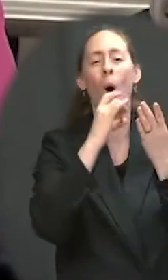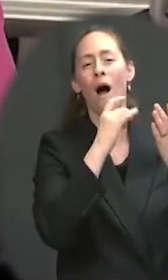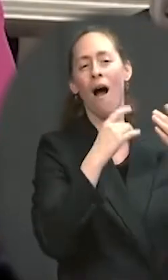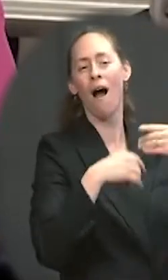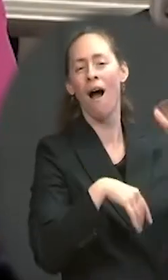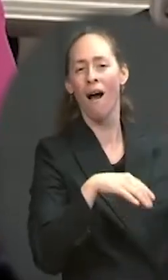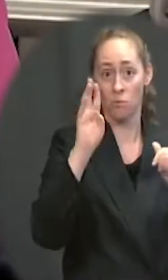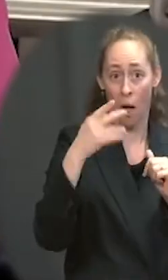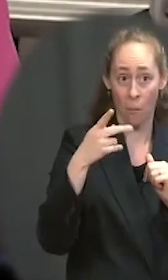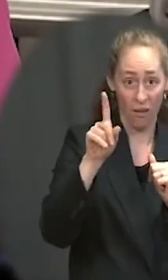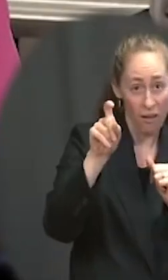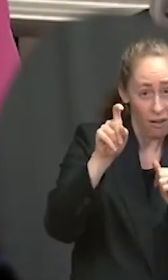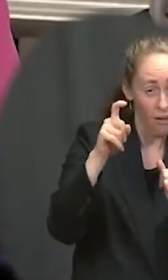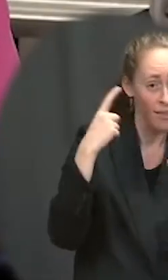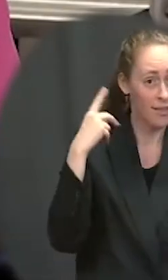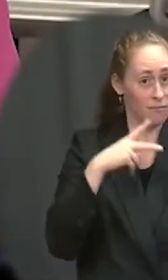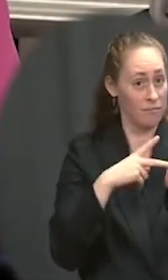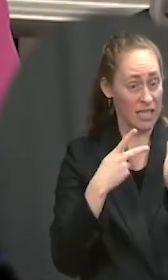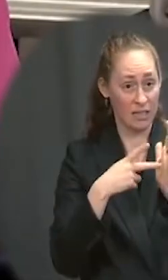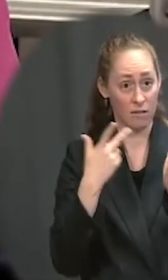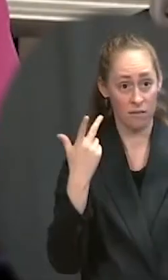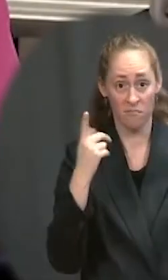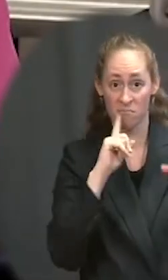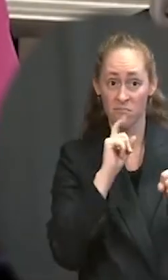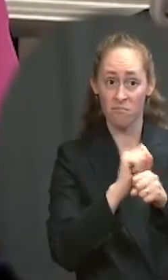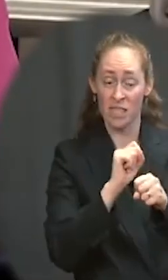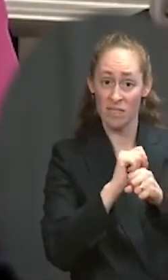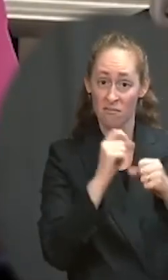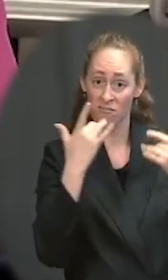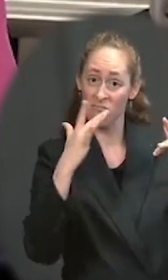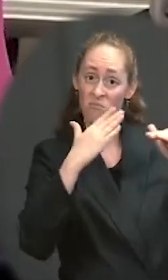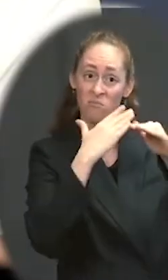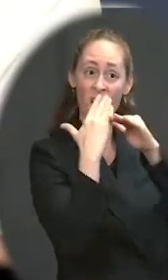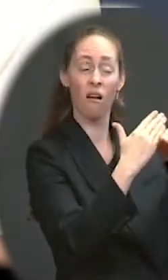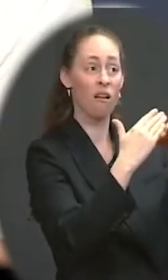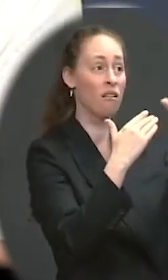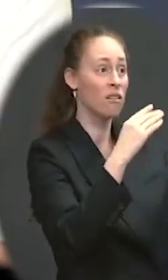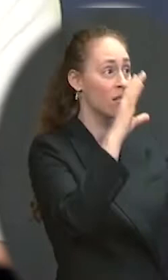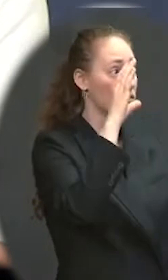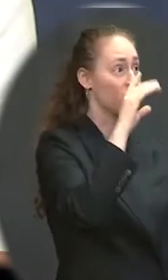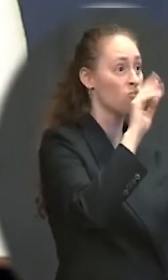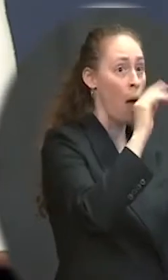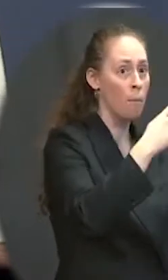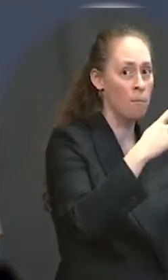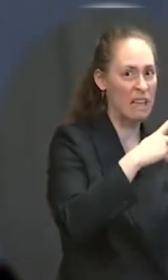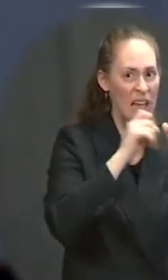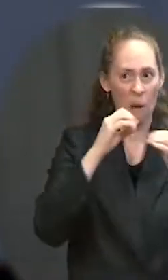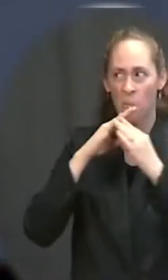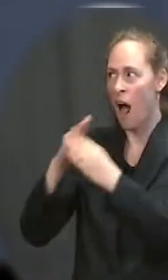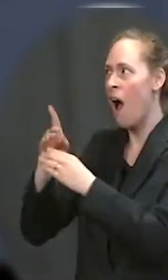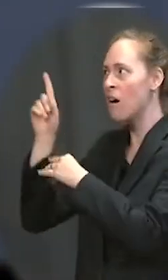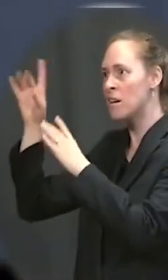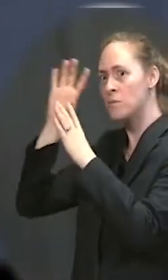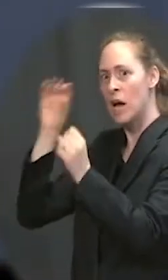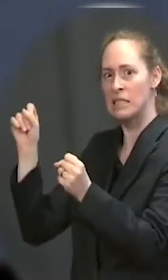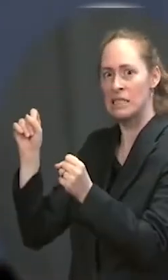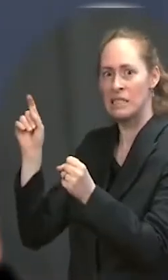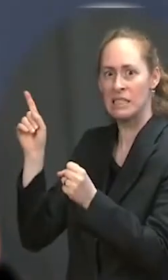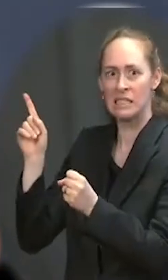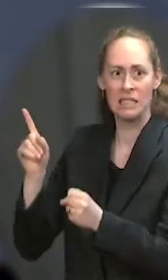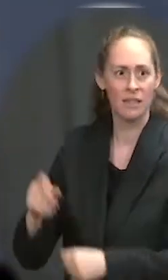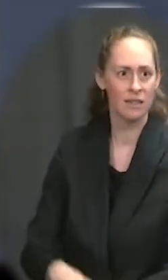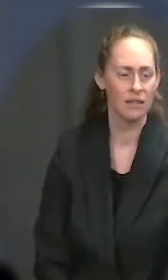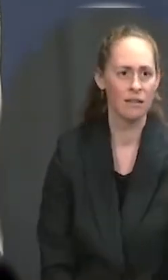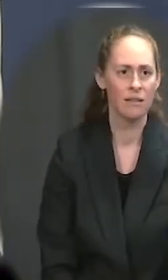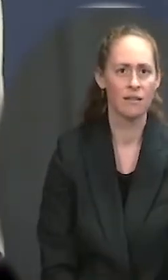from silencing you? What do you make of that comment? Does he have a point? Well, let me first say that this